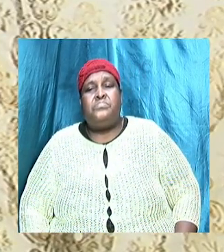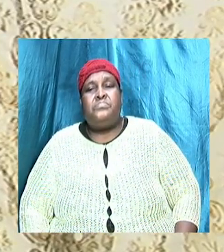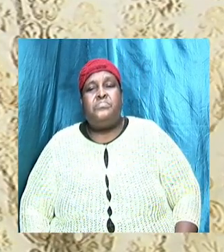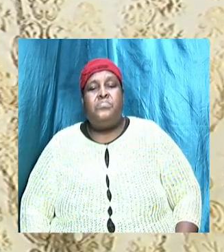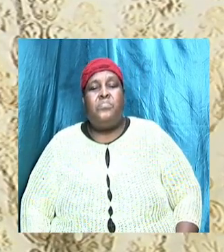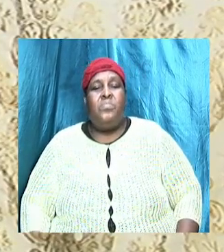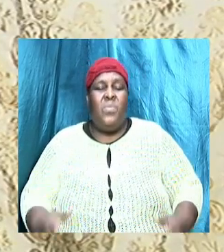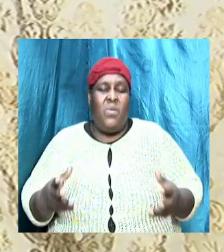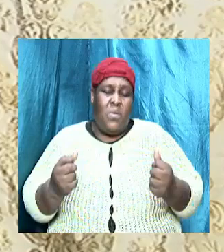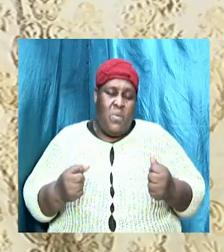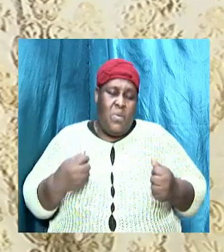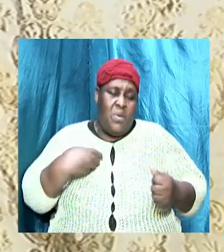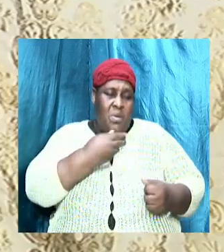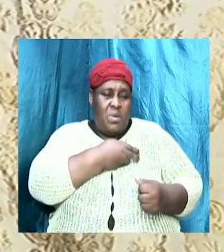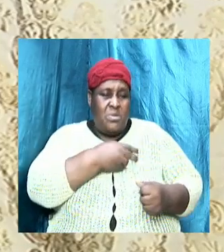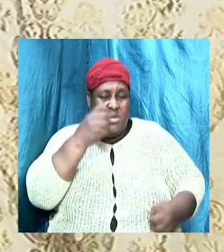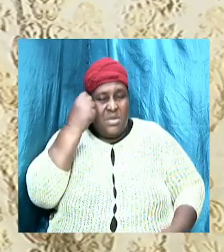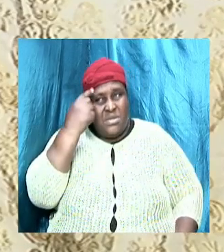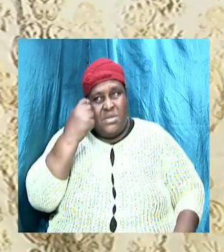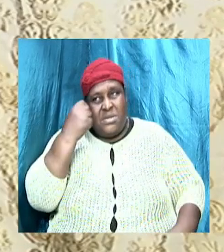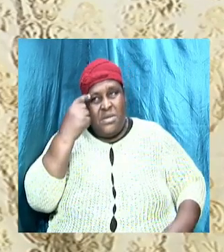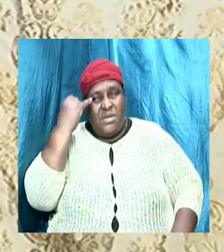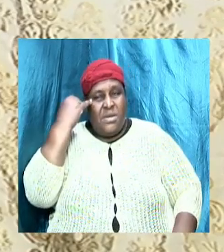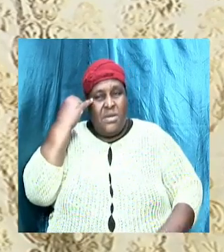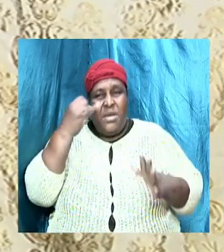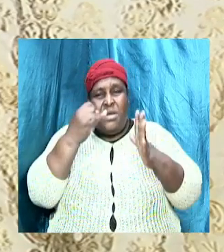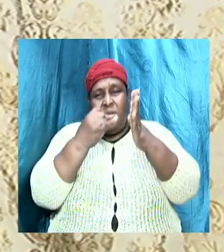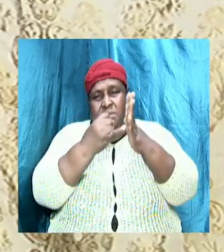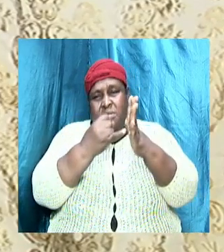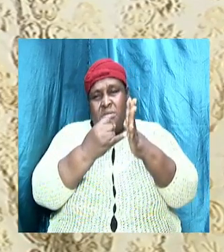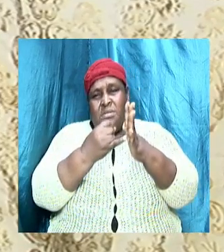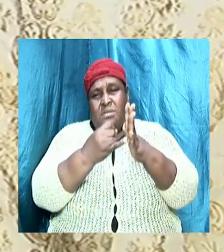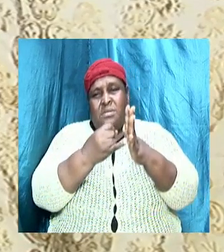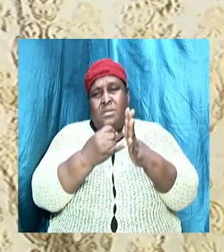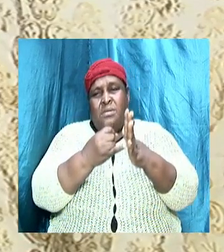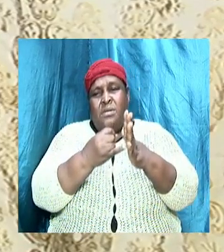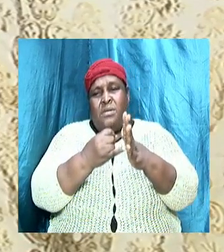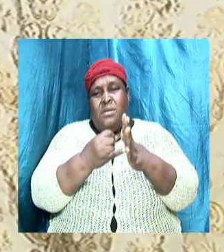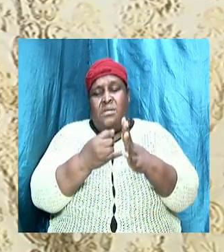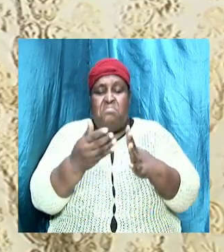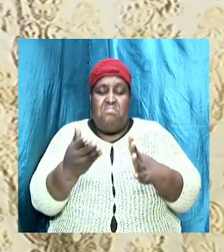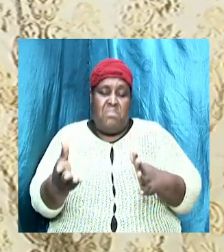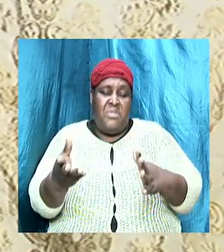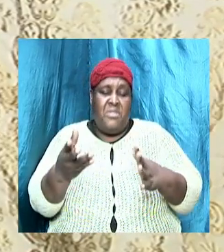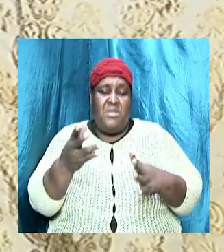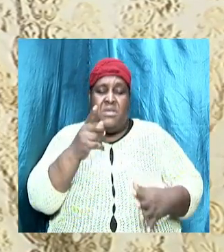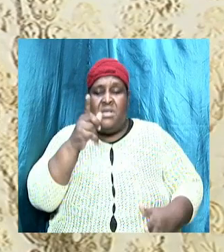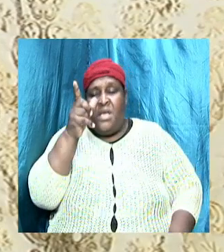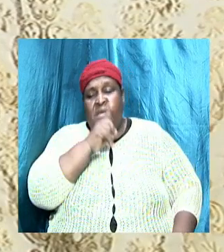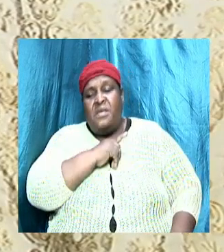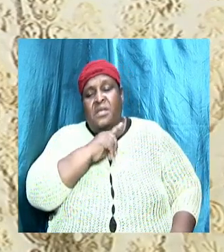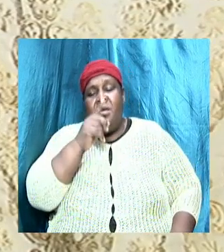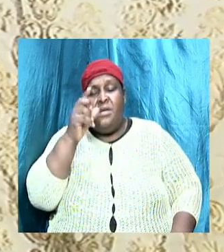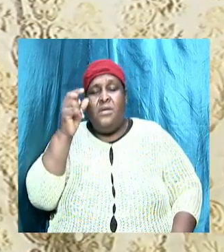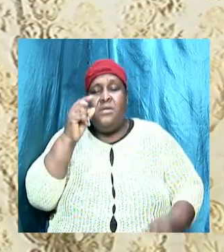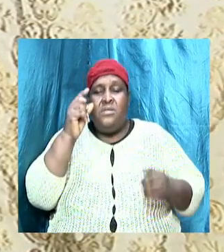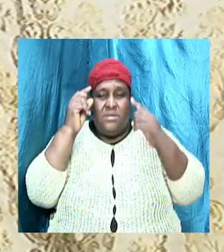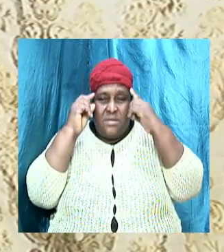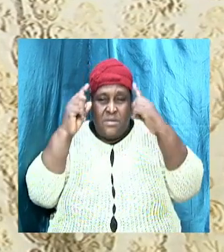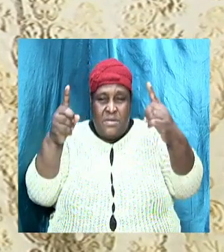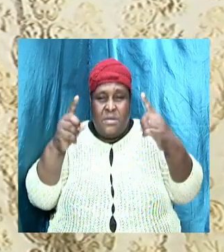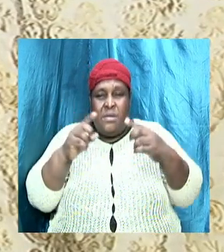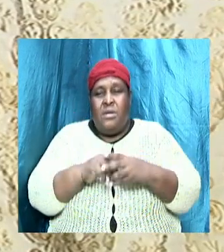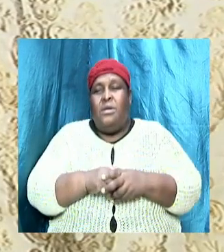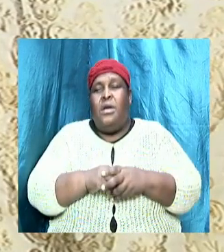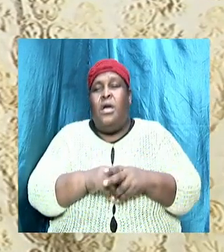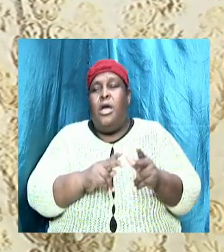I want us to understand that, to identify these false doctrines. We may need to put it in a